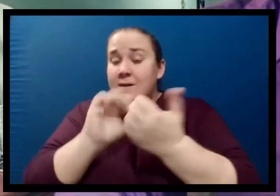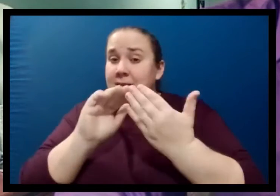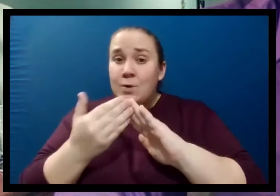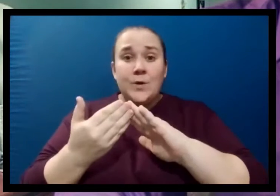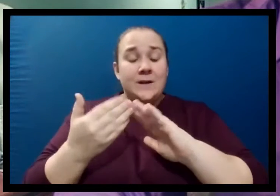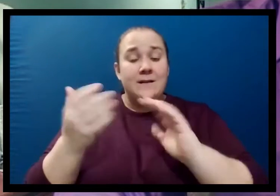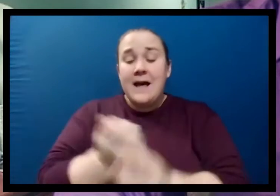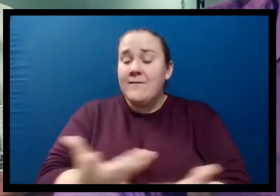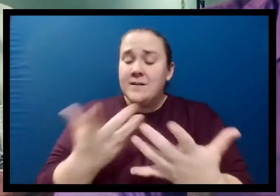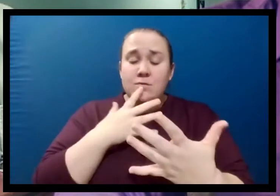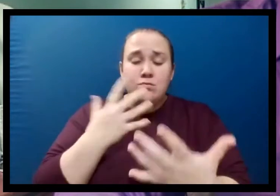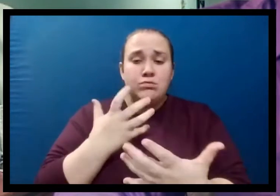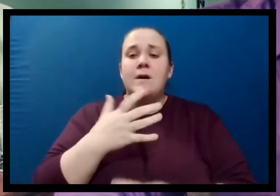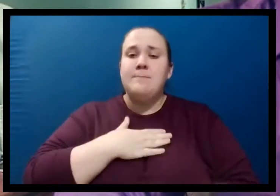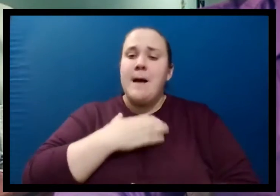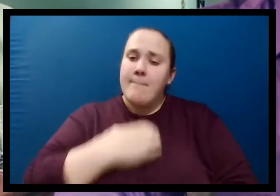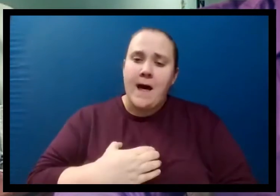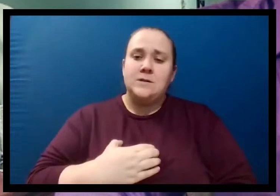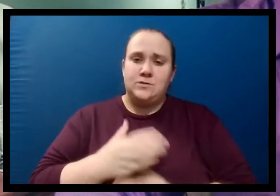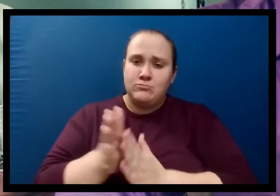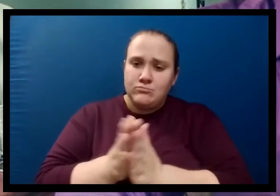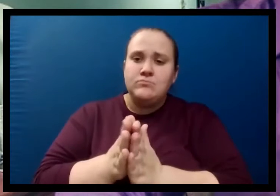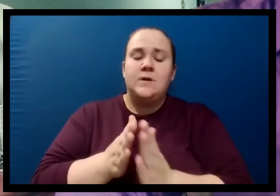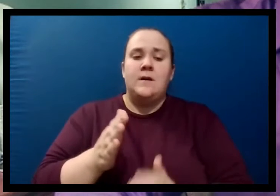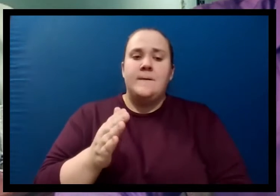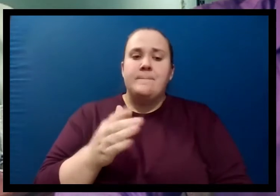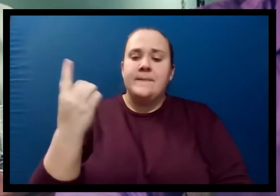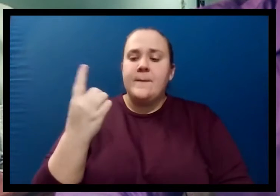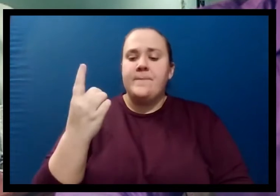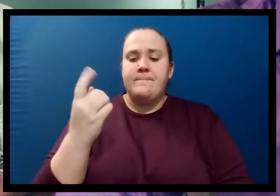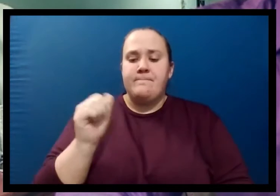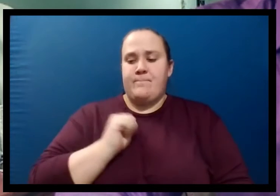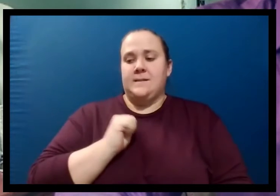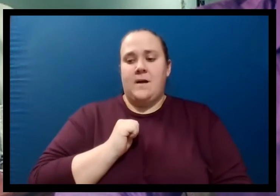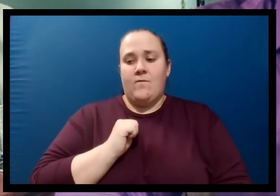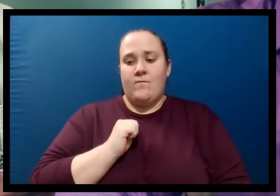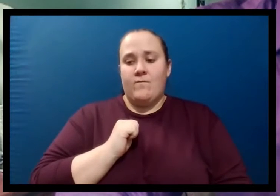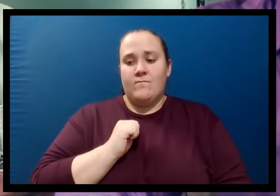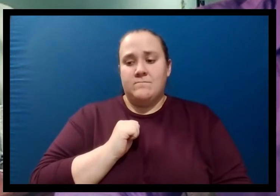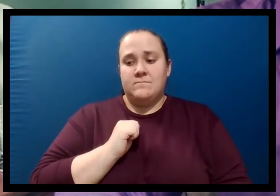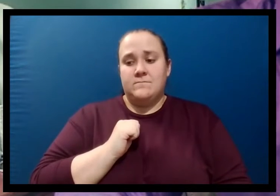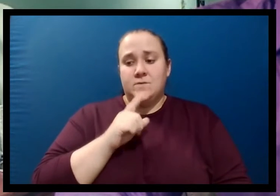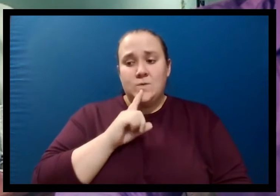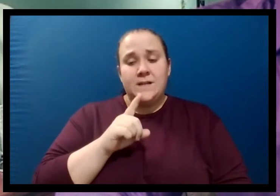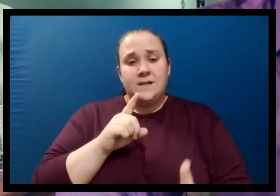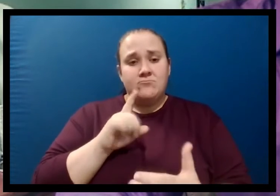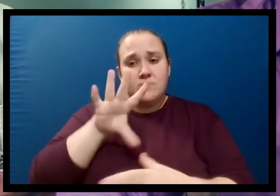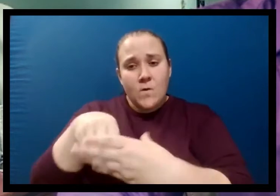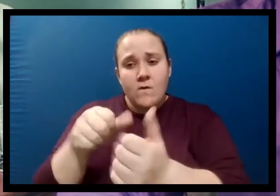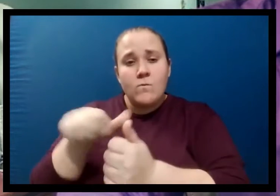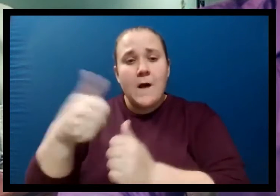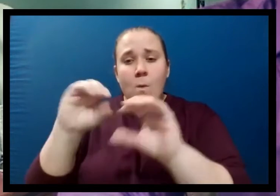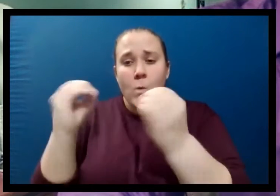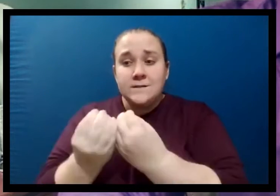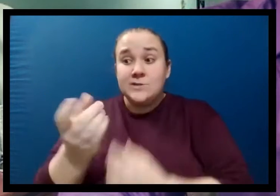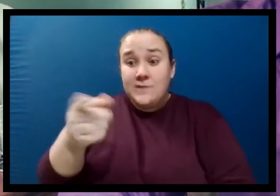and be involved in the disability community. It is a passion of mine, something that I have gotten a lot